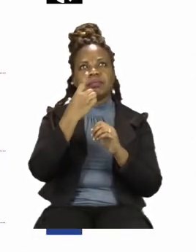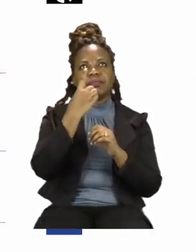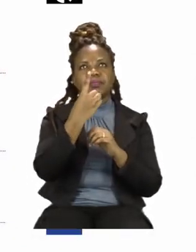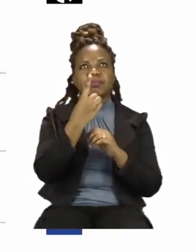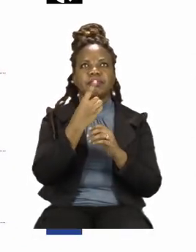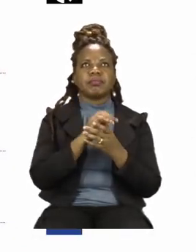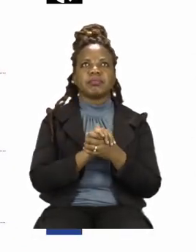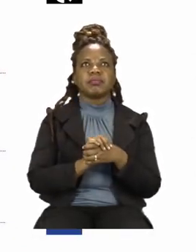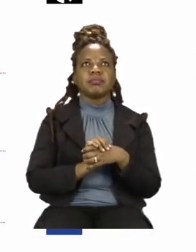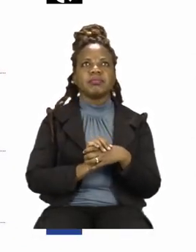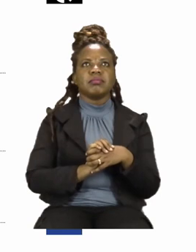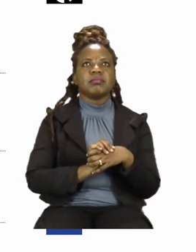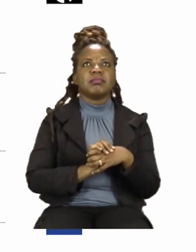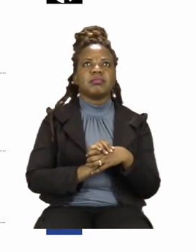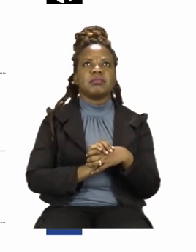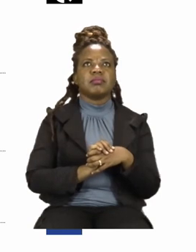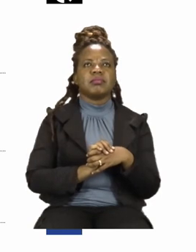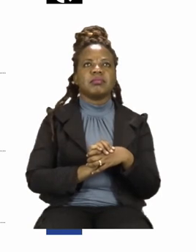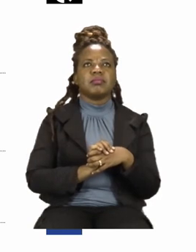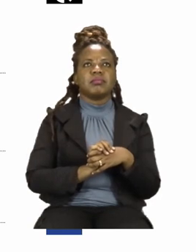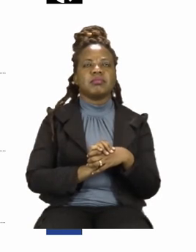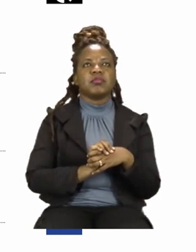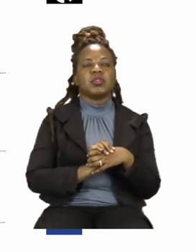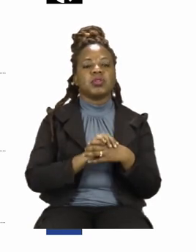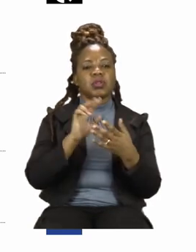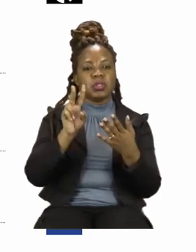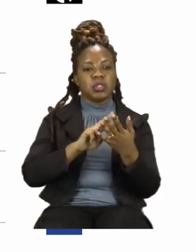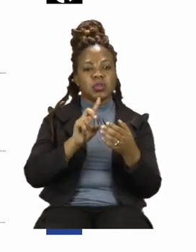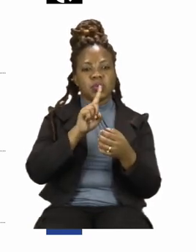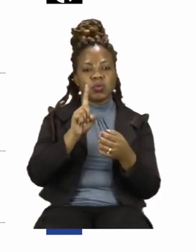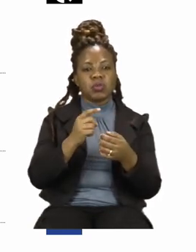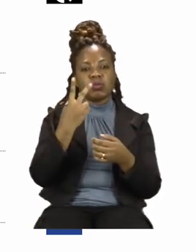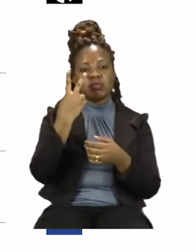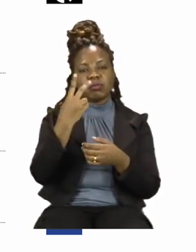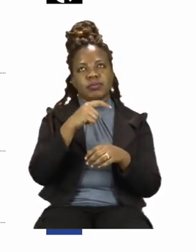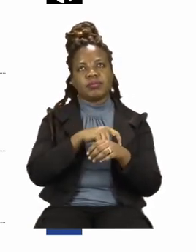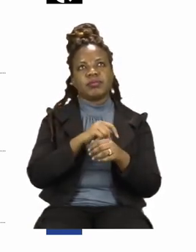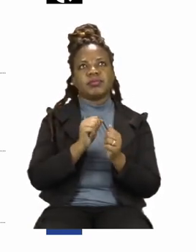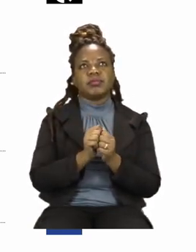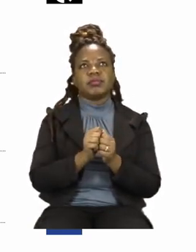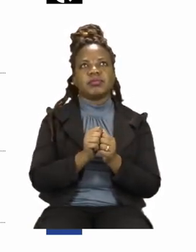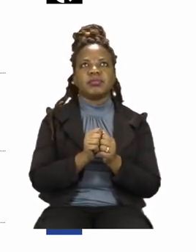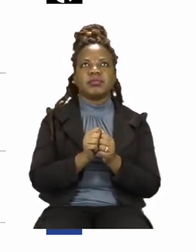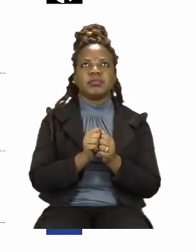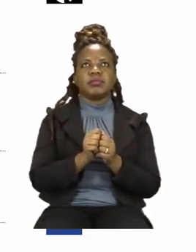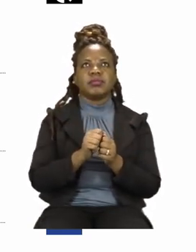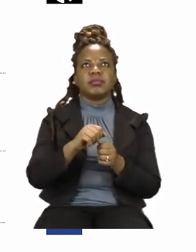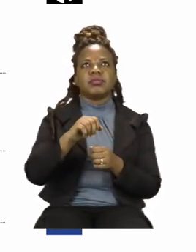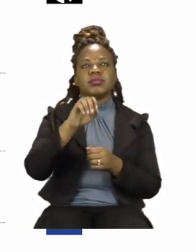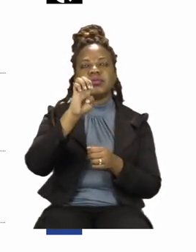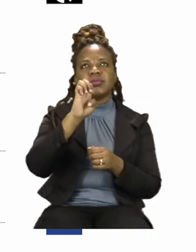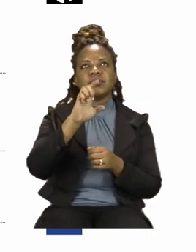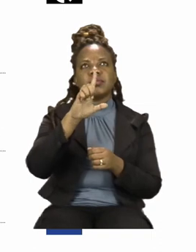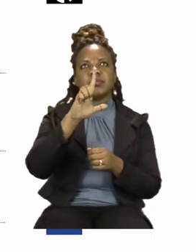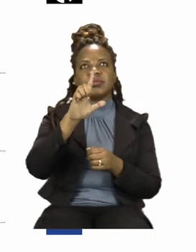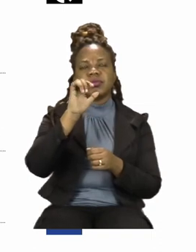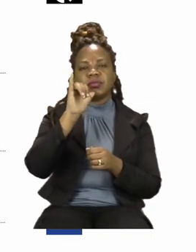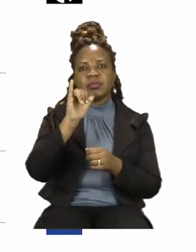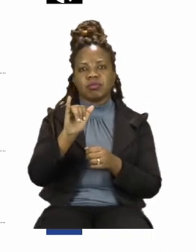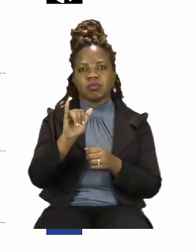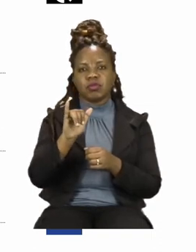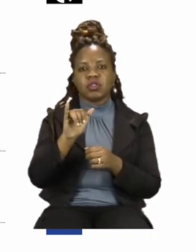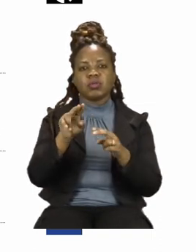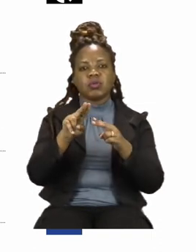remember we are reading our questions two times. What does Ellie use to wash